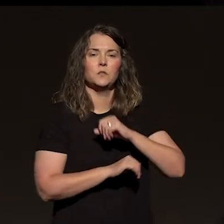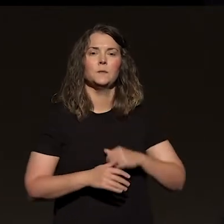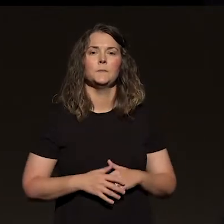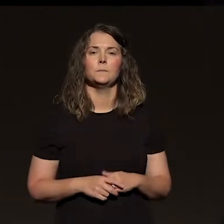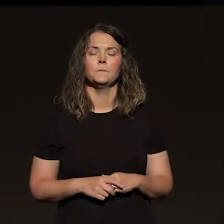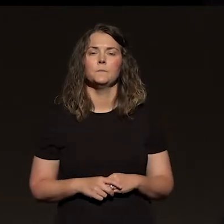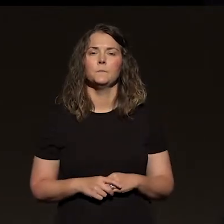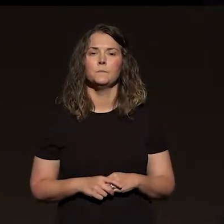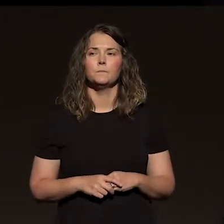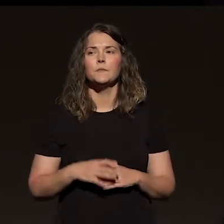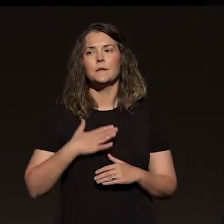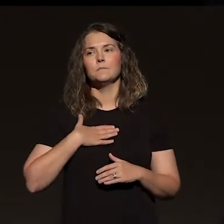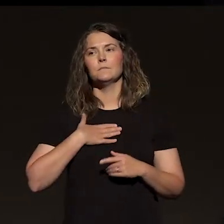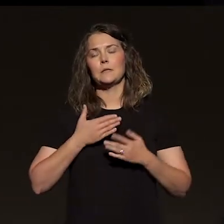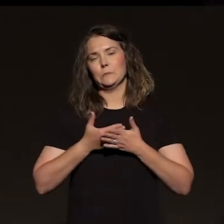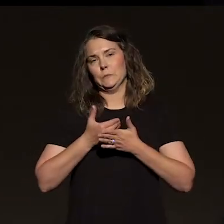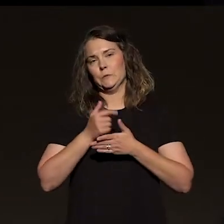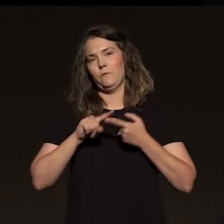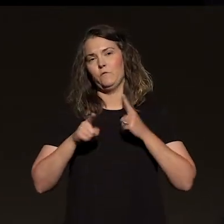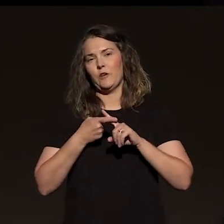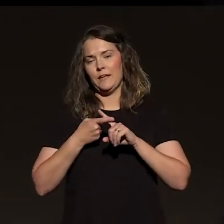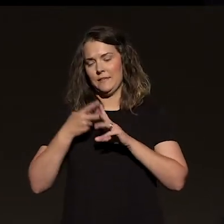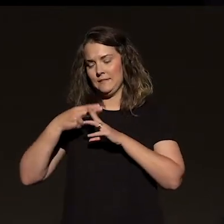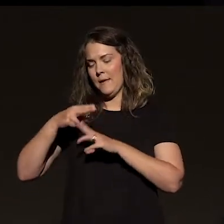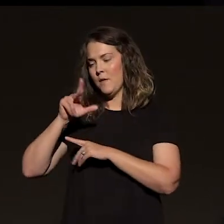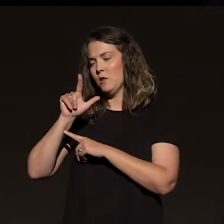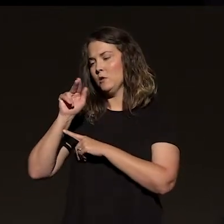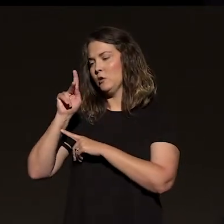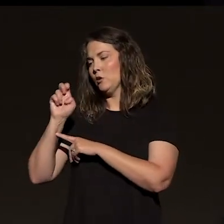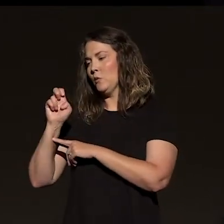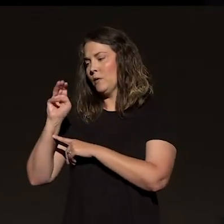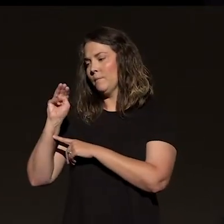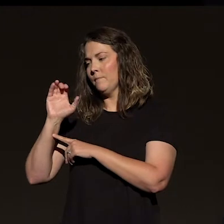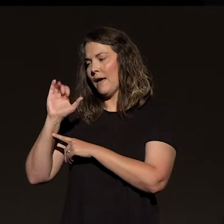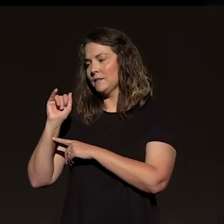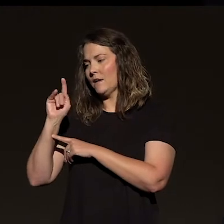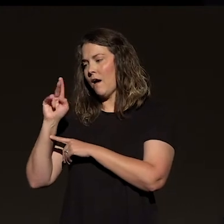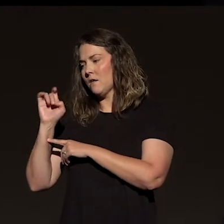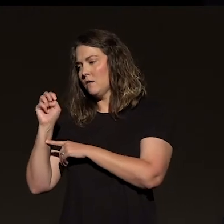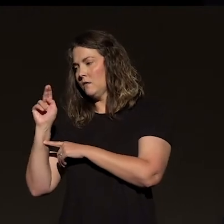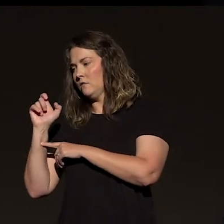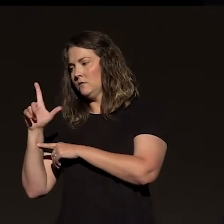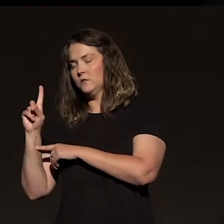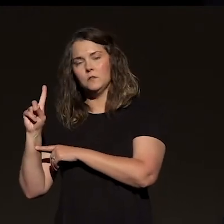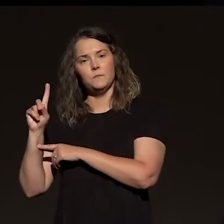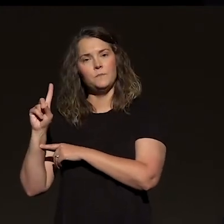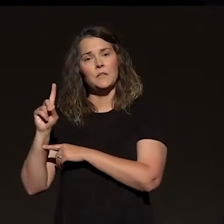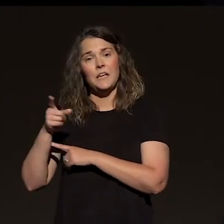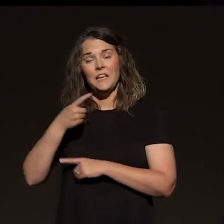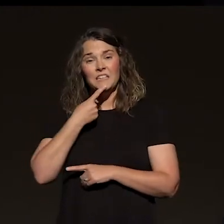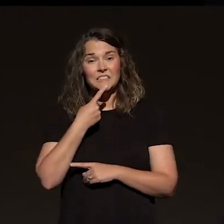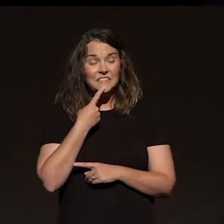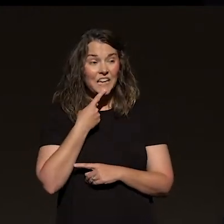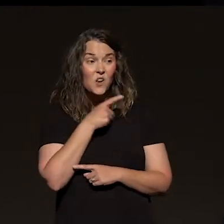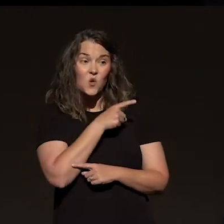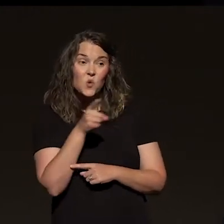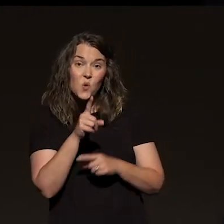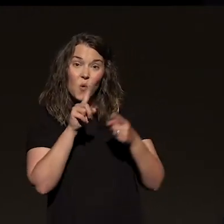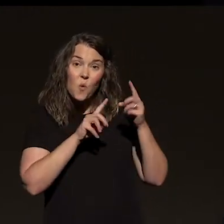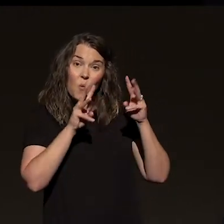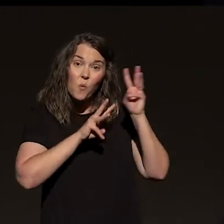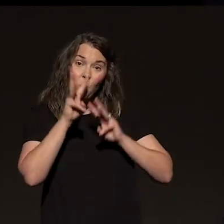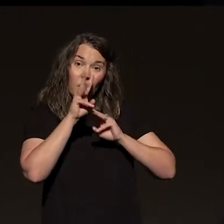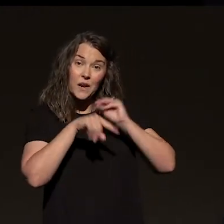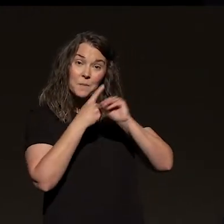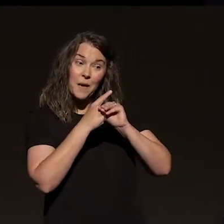I have a new friend that was introduced to me. name's Luke McDonald. One of his posts read like this. It just said, you're worried about being exposed to Corona,